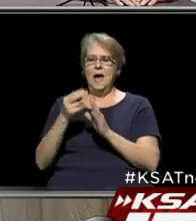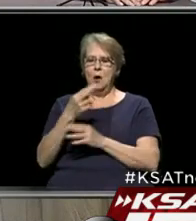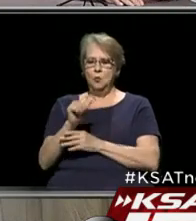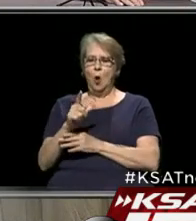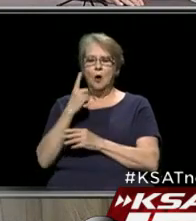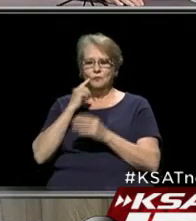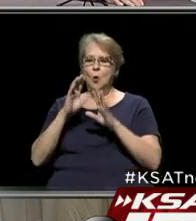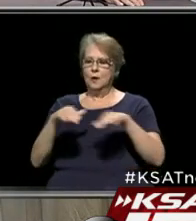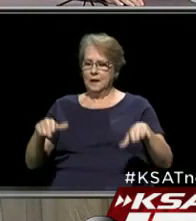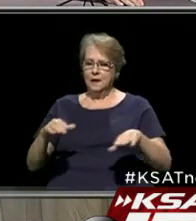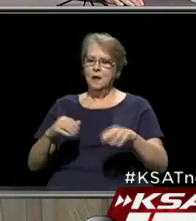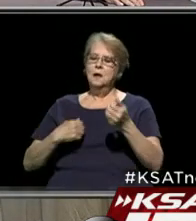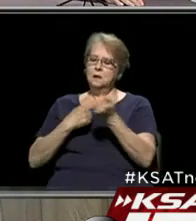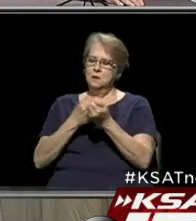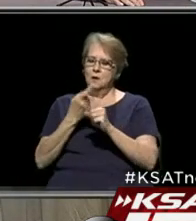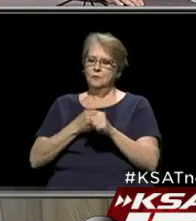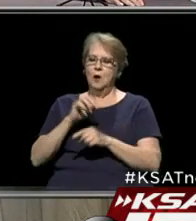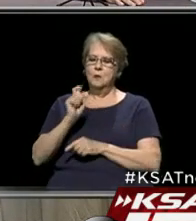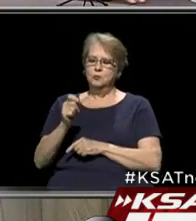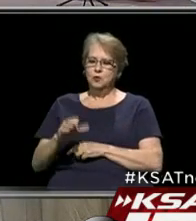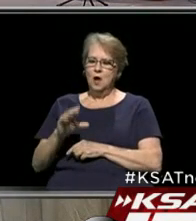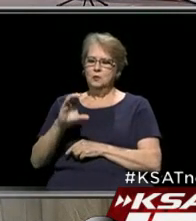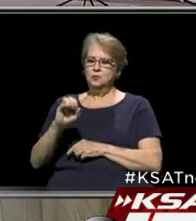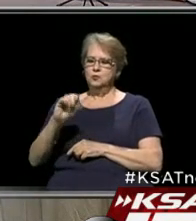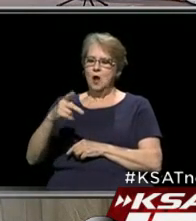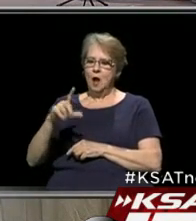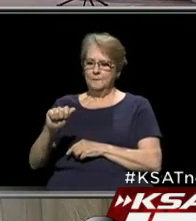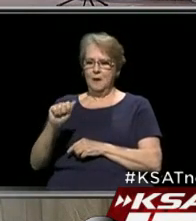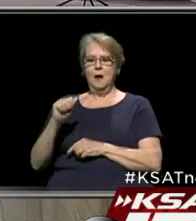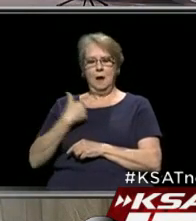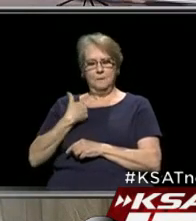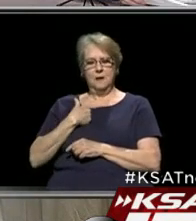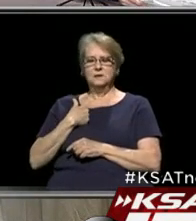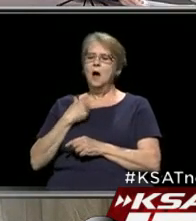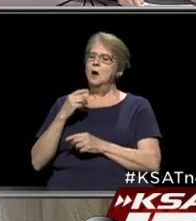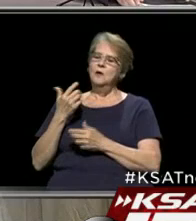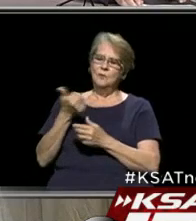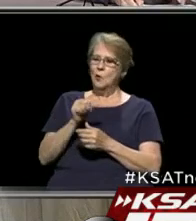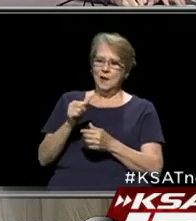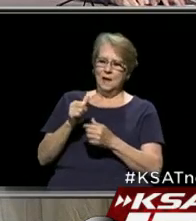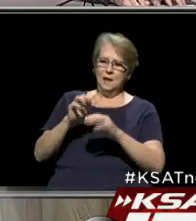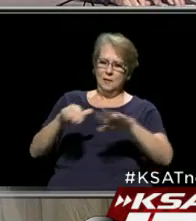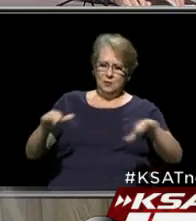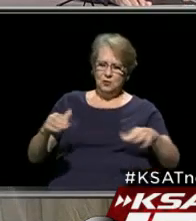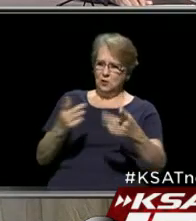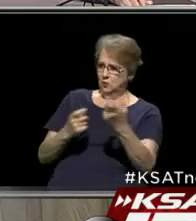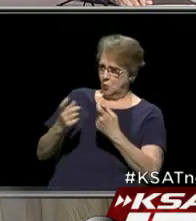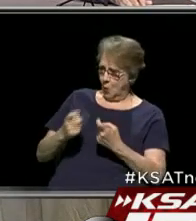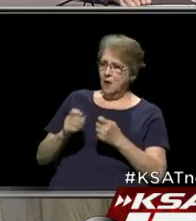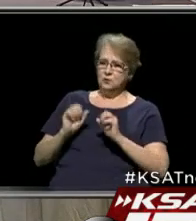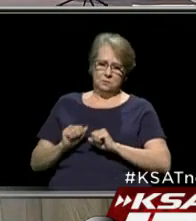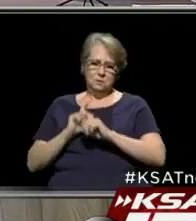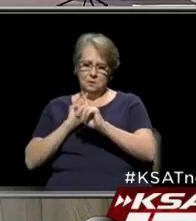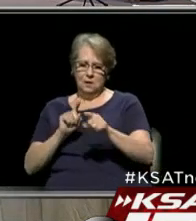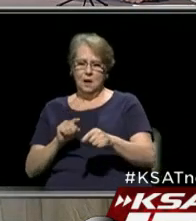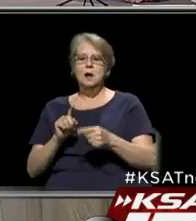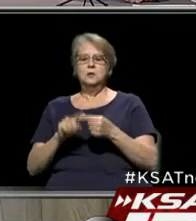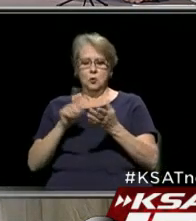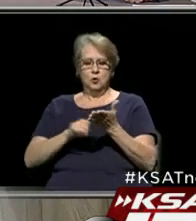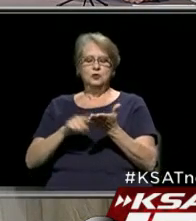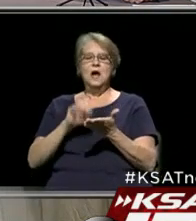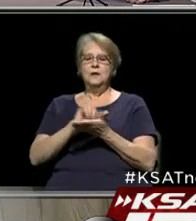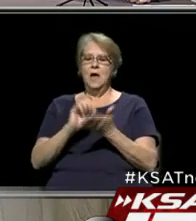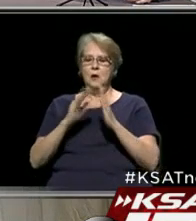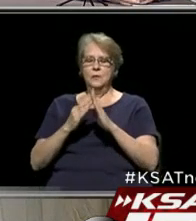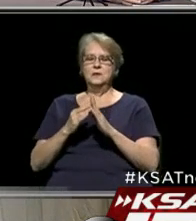hosted by Judge Chapa and myself to answer questions that children have about COVID-19. You can check that out on the city's Facebook